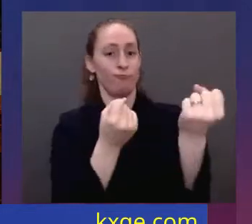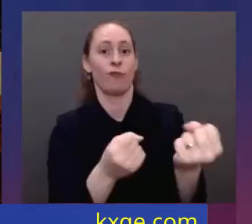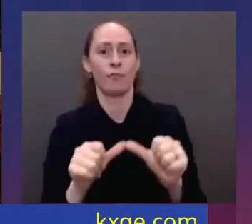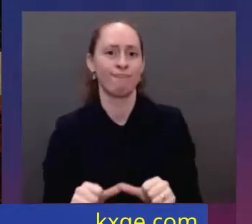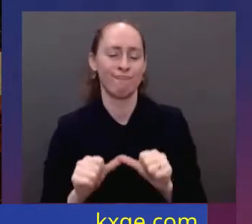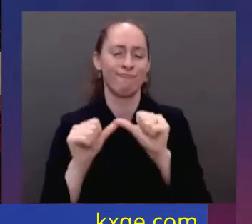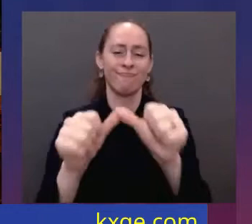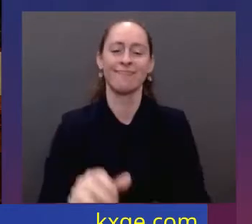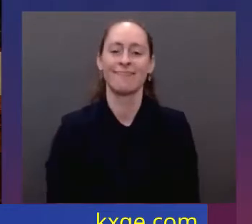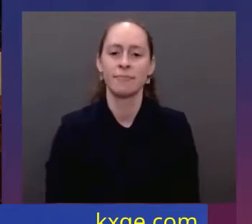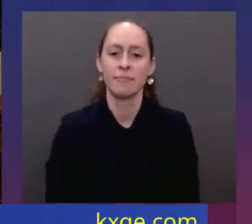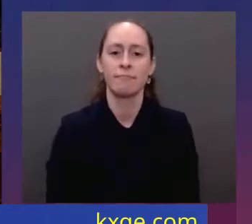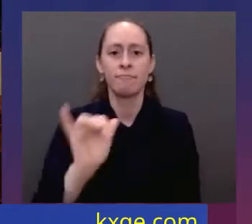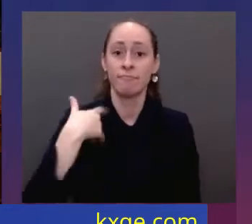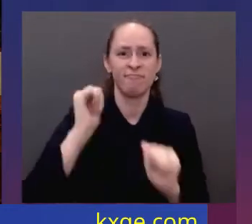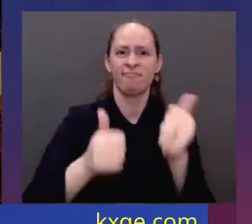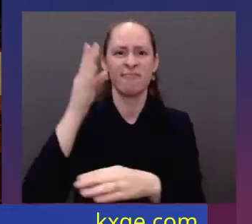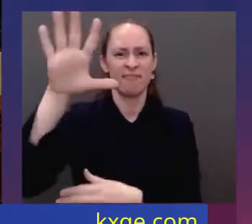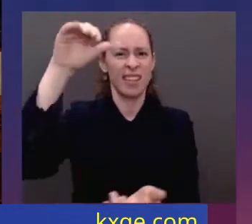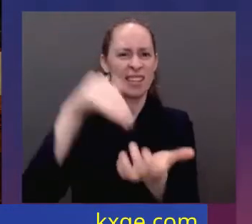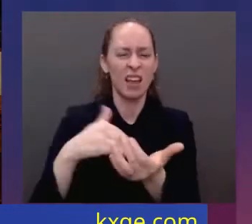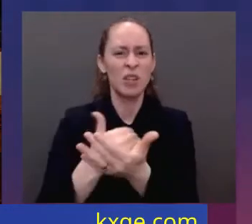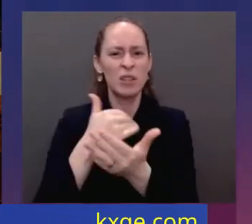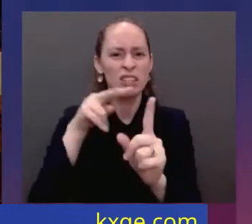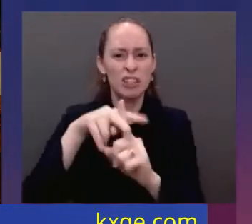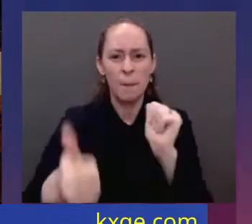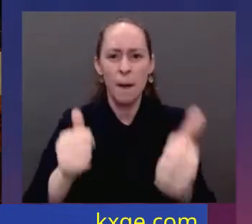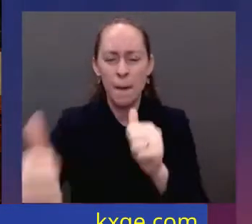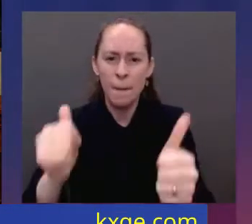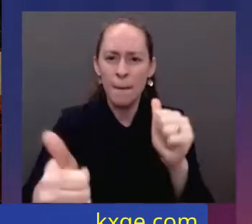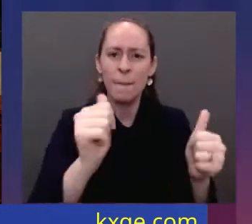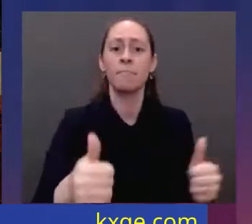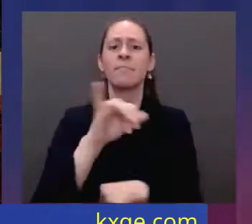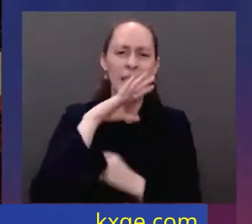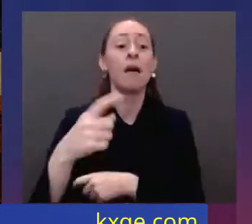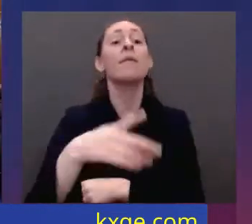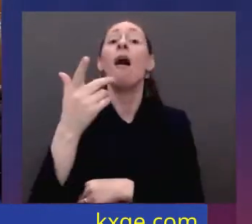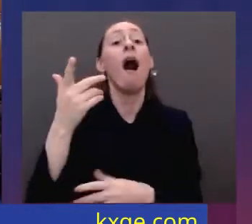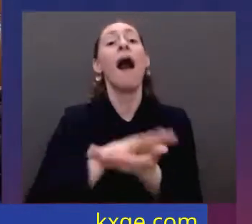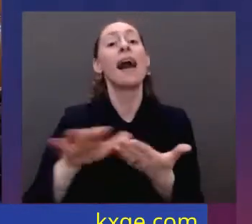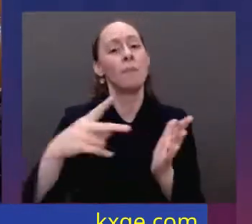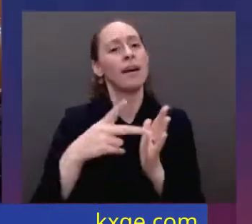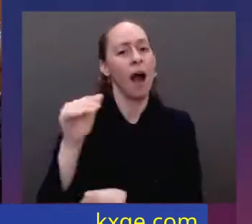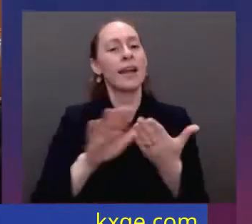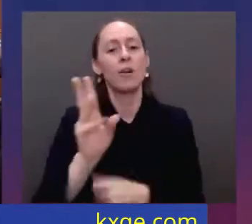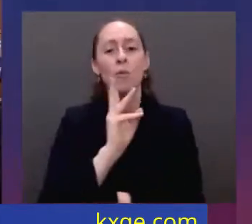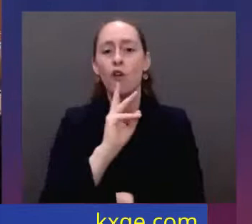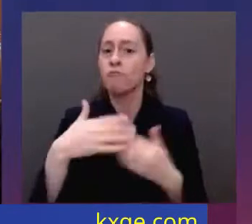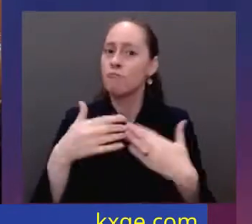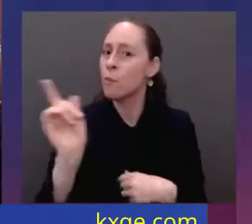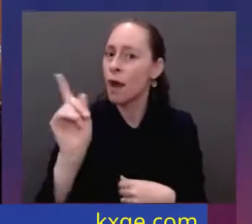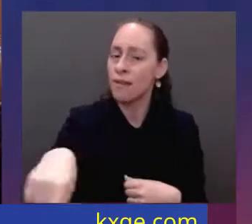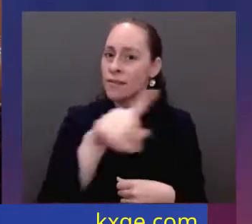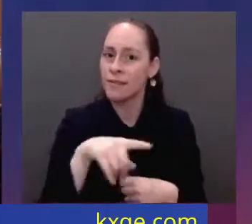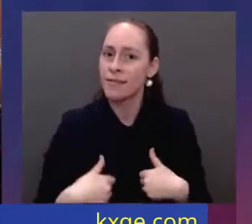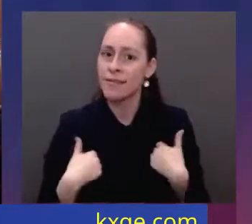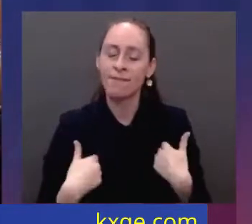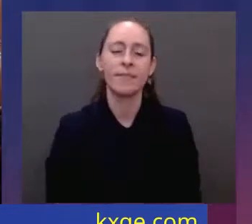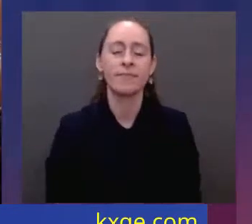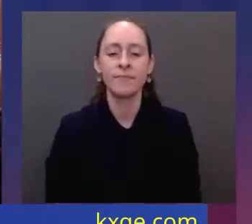begin to replace the poisonous lead pipes so every child, every American has clean water to drink at home and at school. We're going to provide, provide affordable